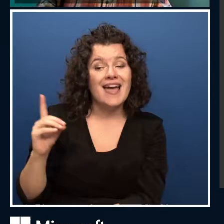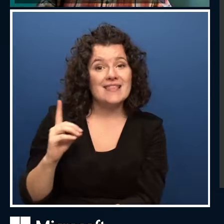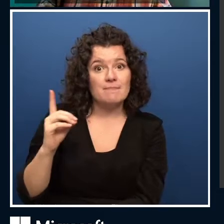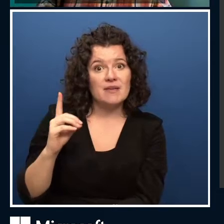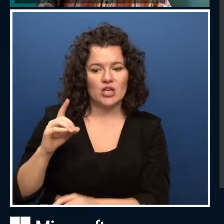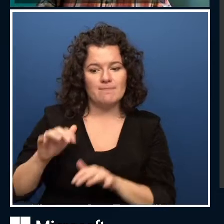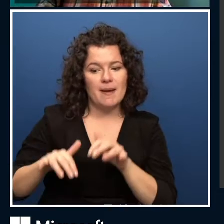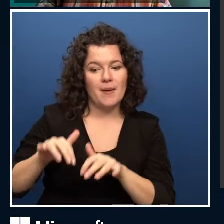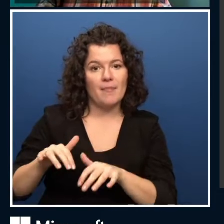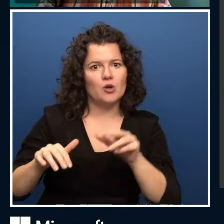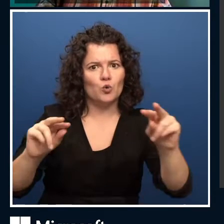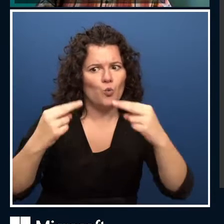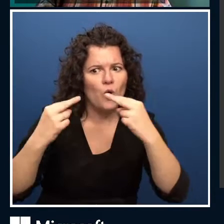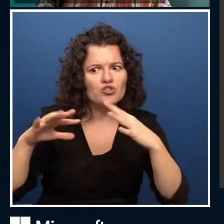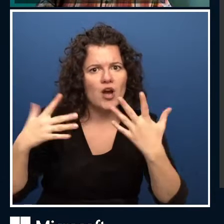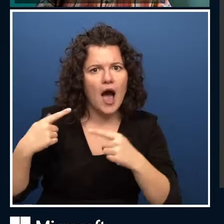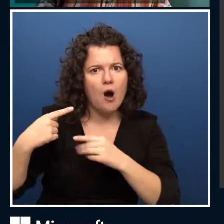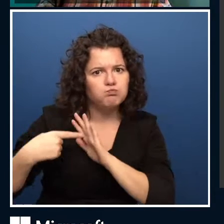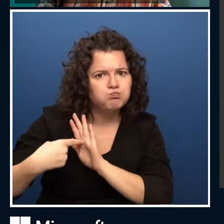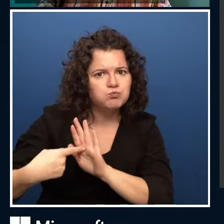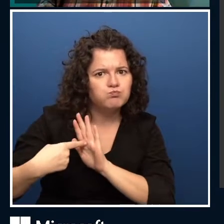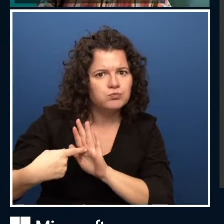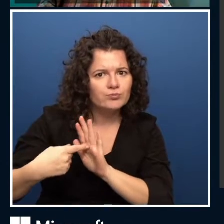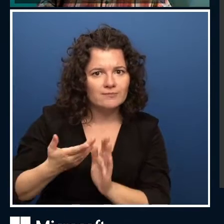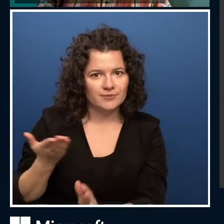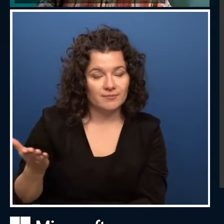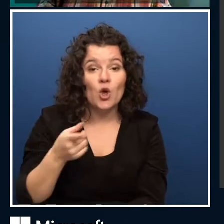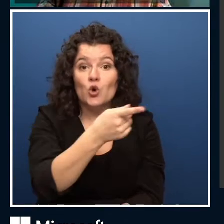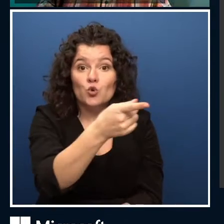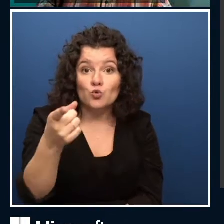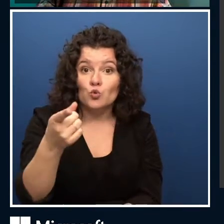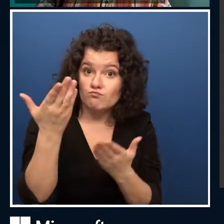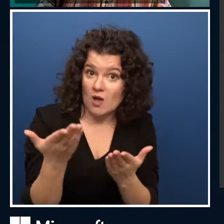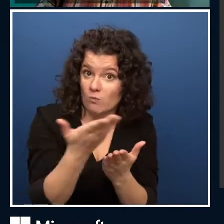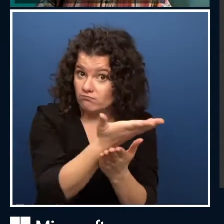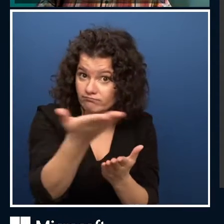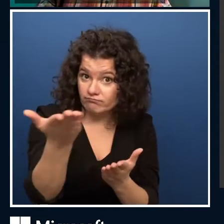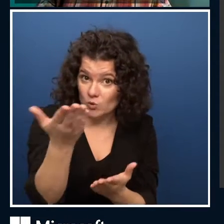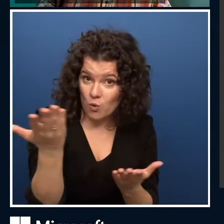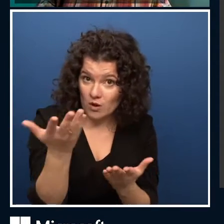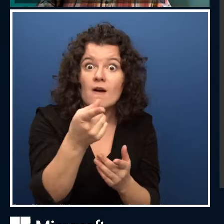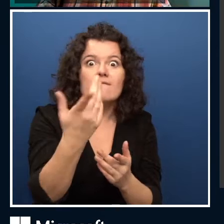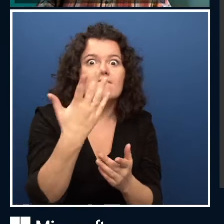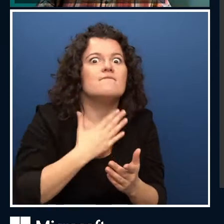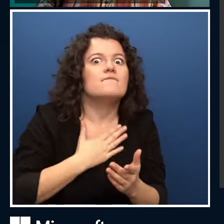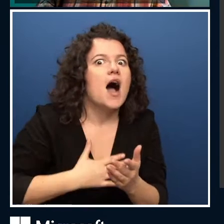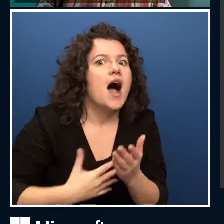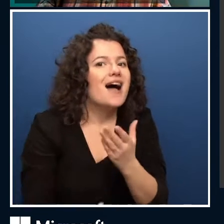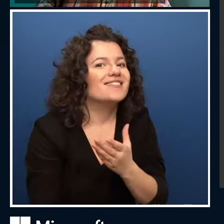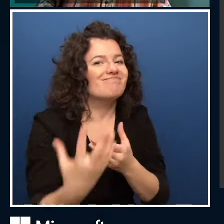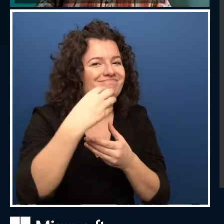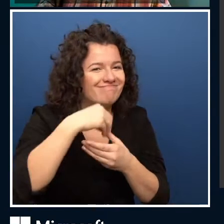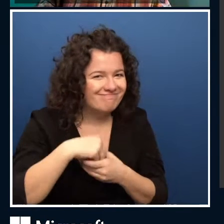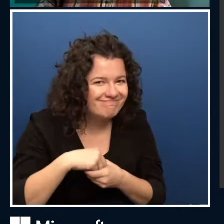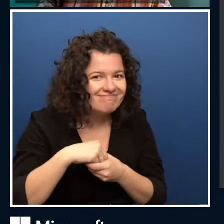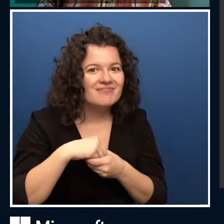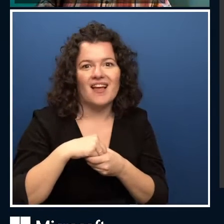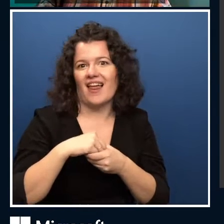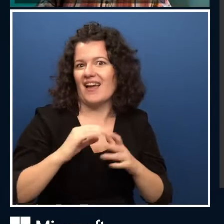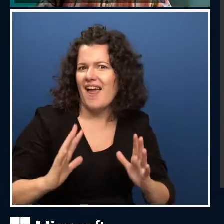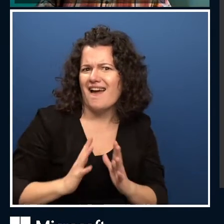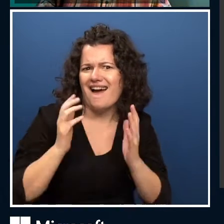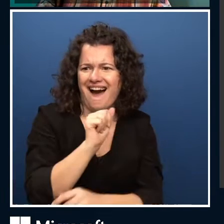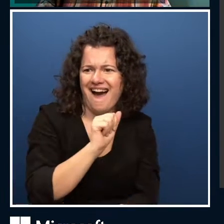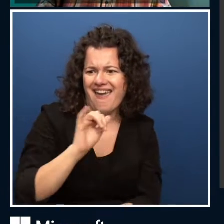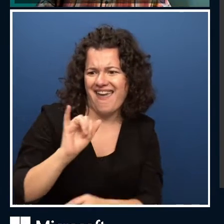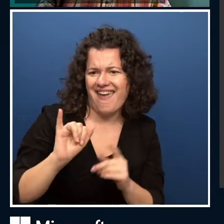out there. So what I need you to do, if you wish to be involved in us creating some live AI on this